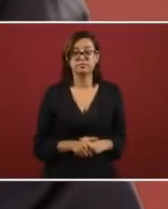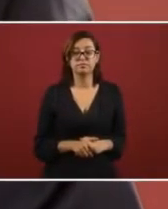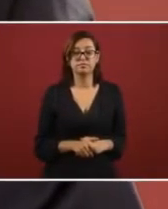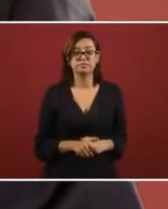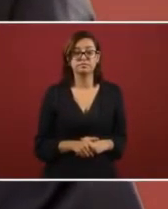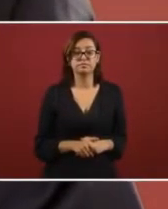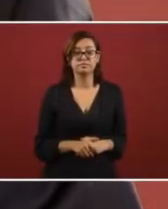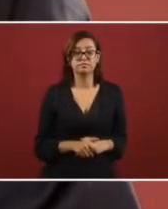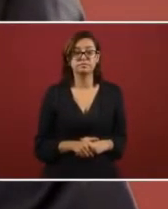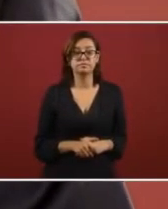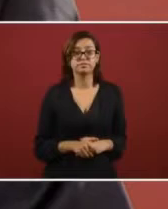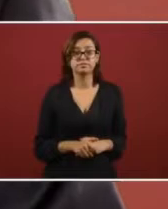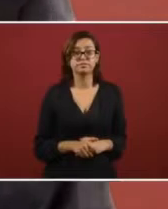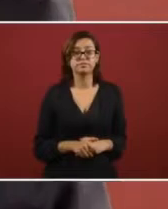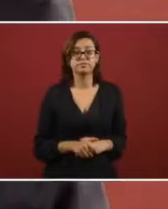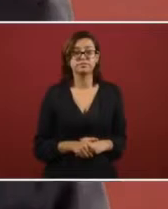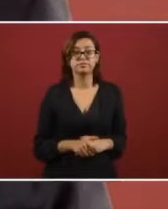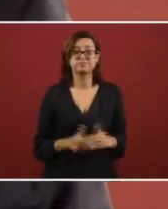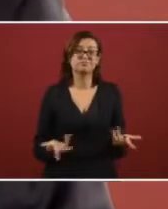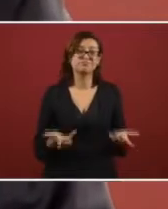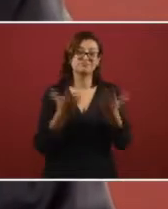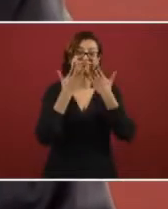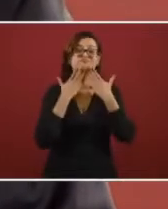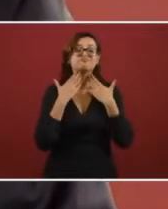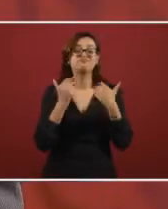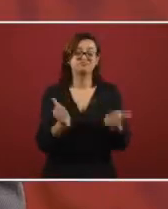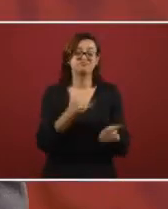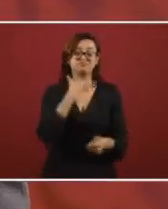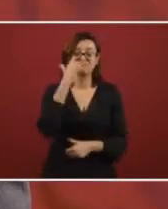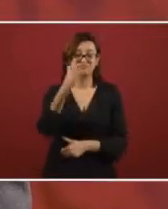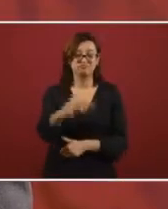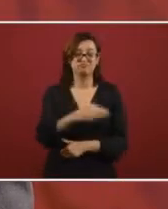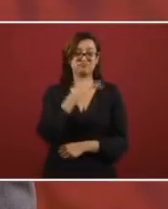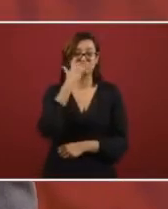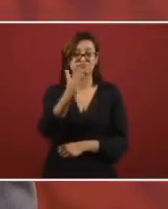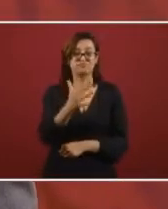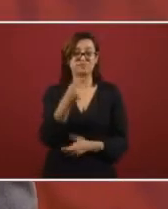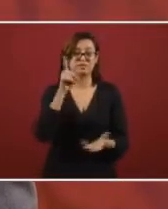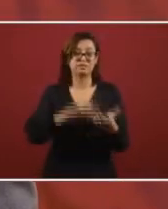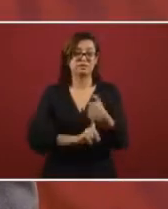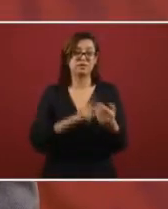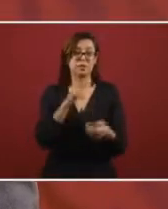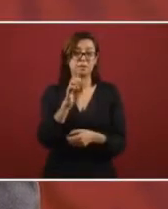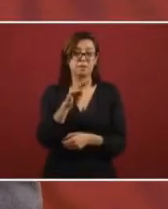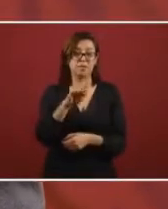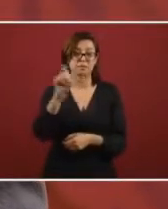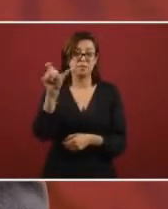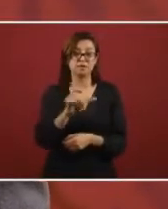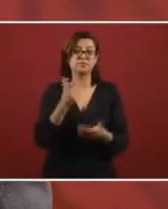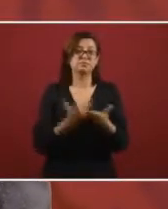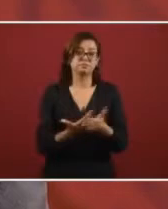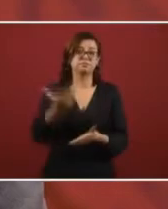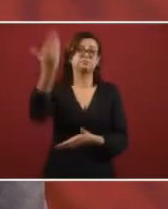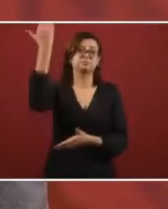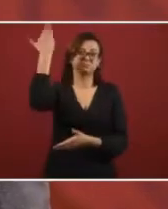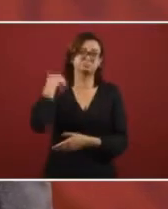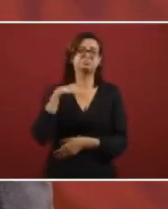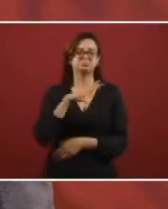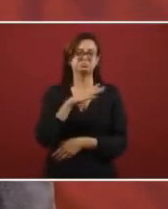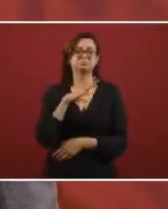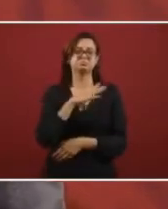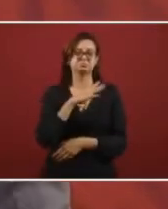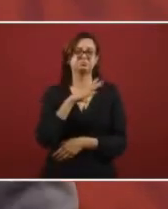we don't have corruption in Pemex that they had